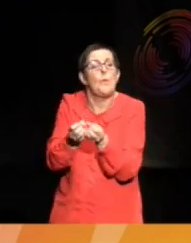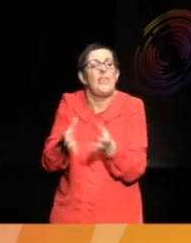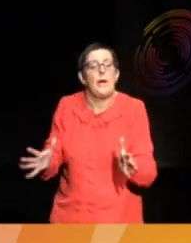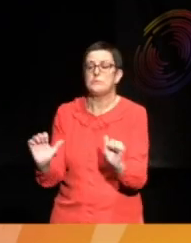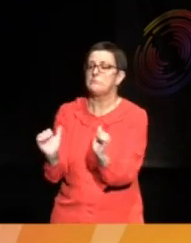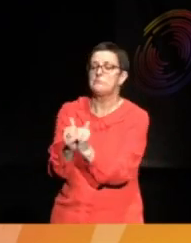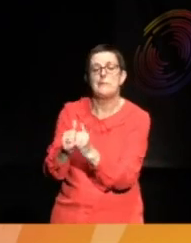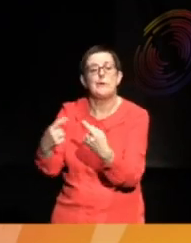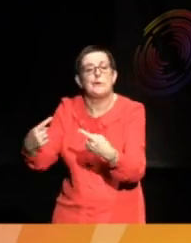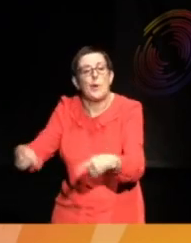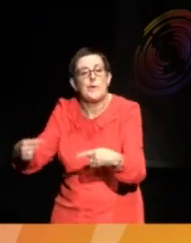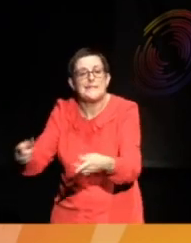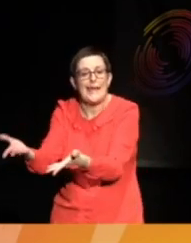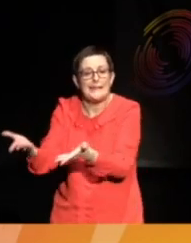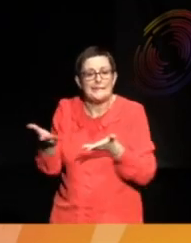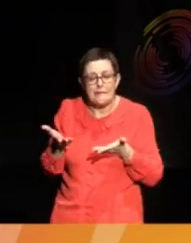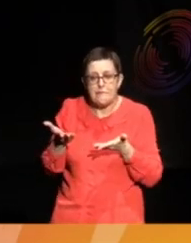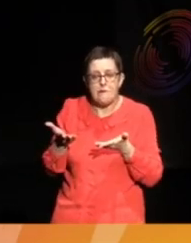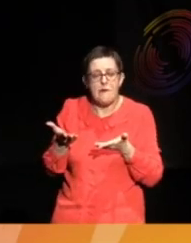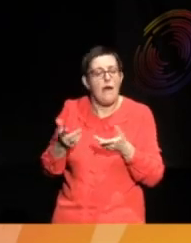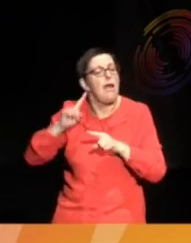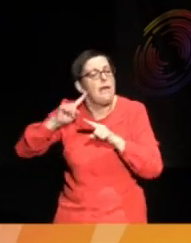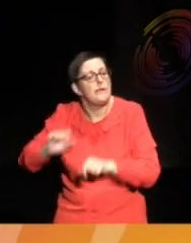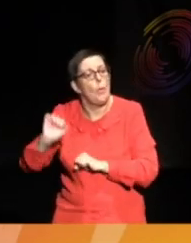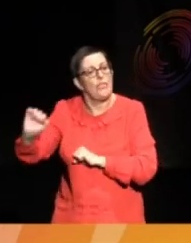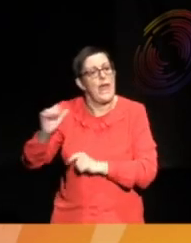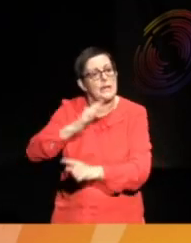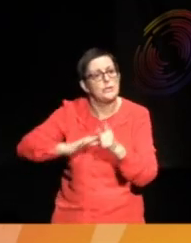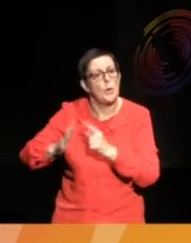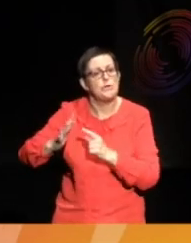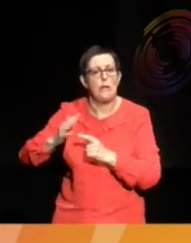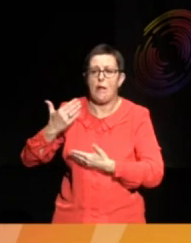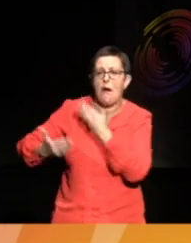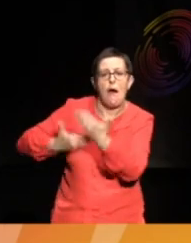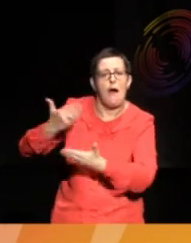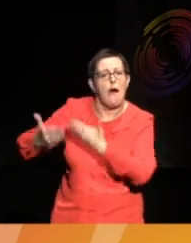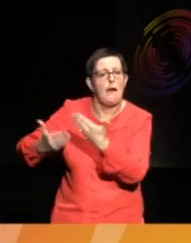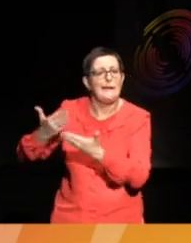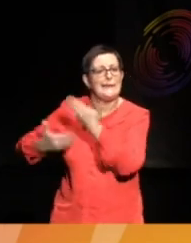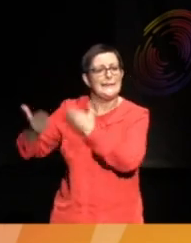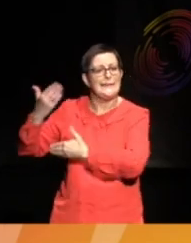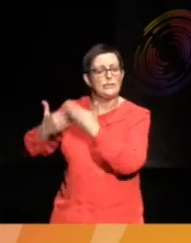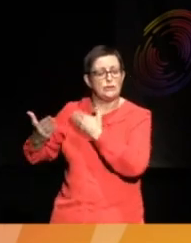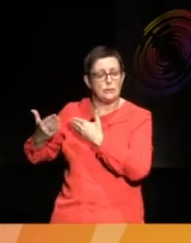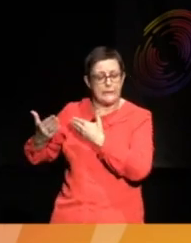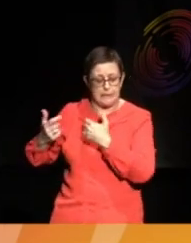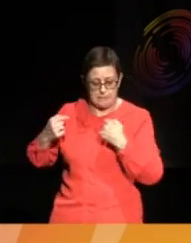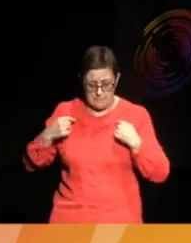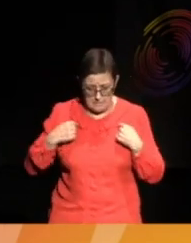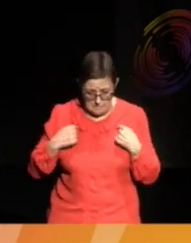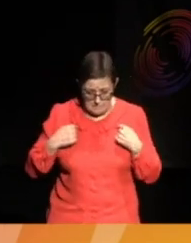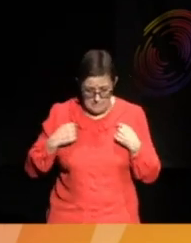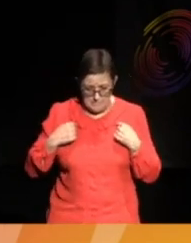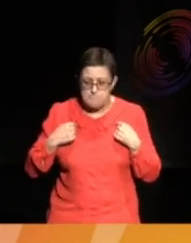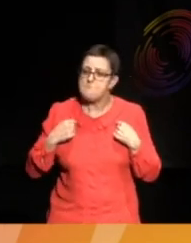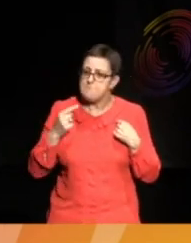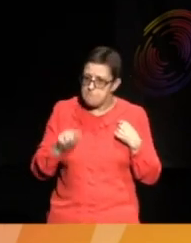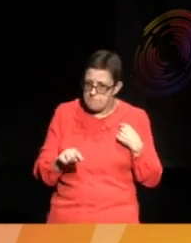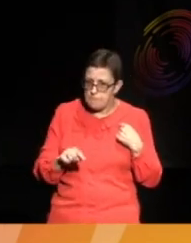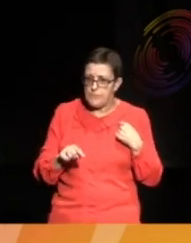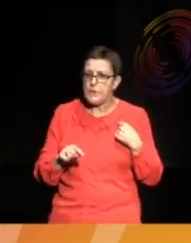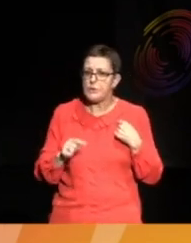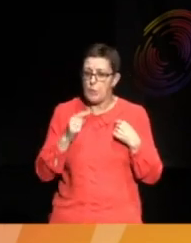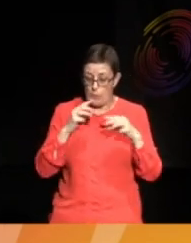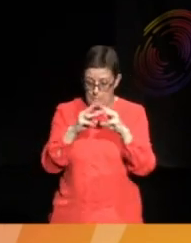the process, ignoring their social biographies. So, these objects were placed in dioramas, in glass cases, in Etumutari